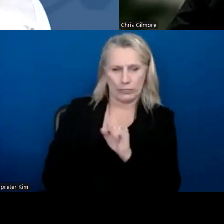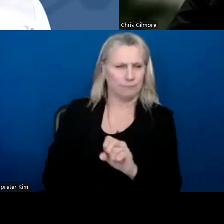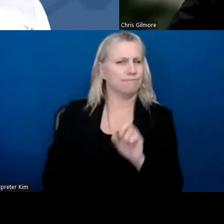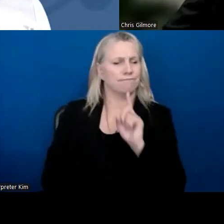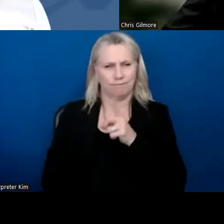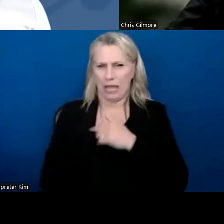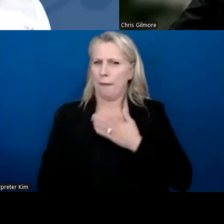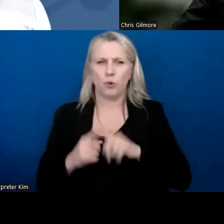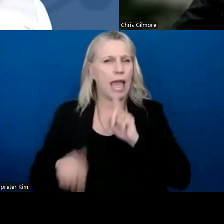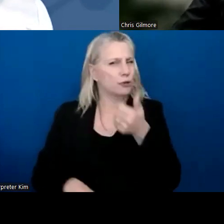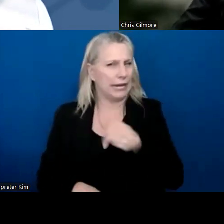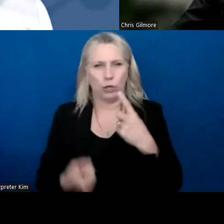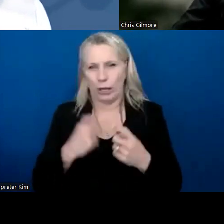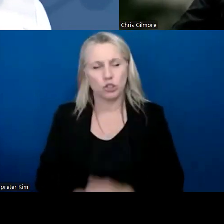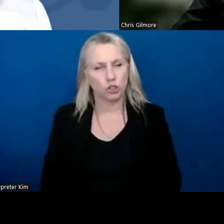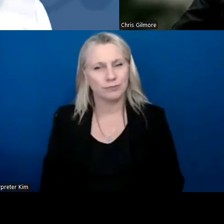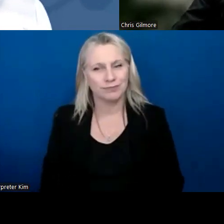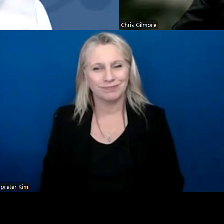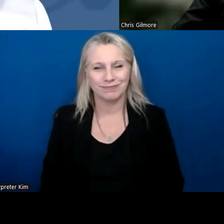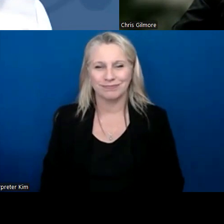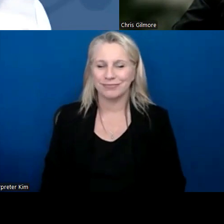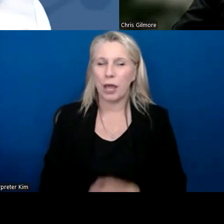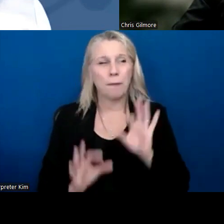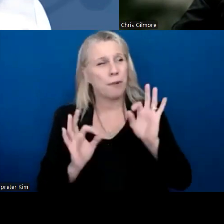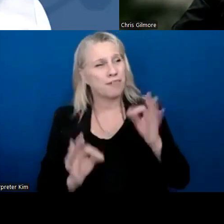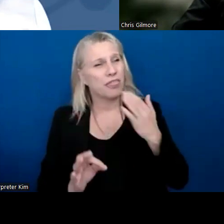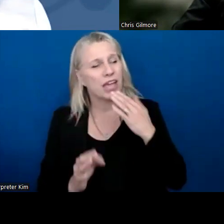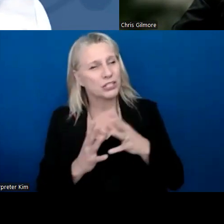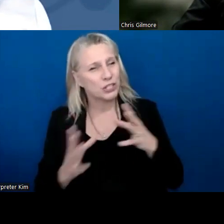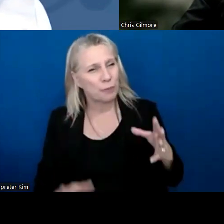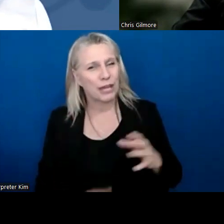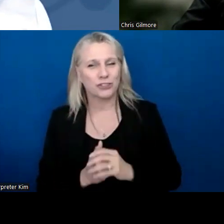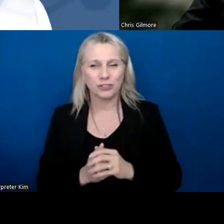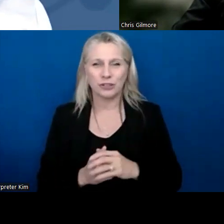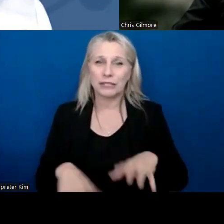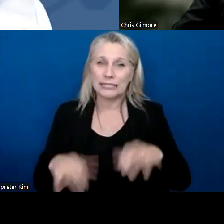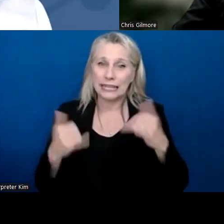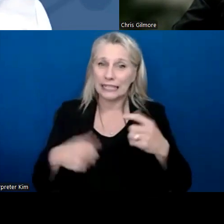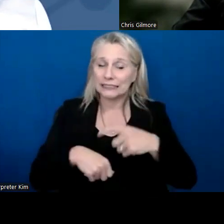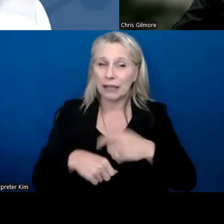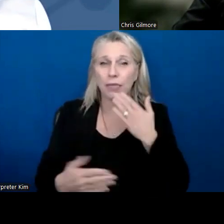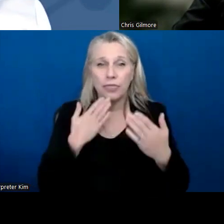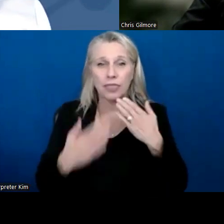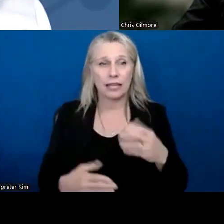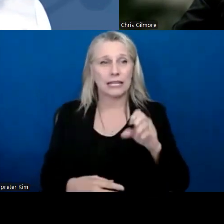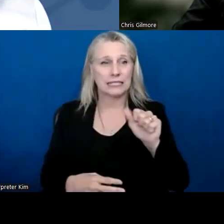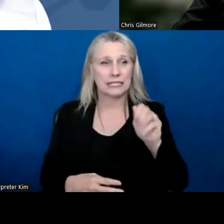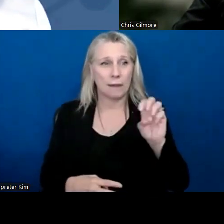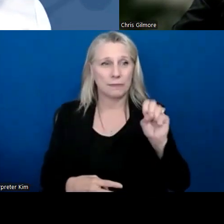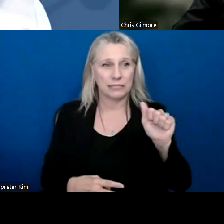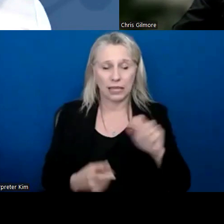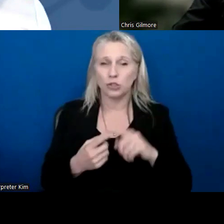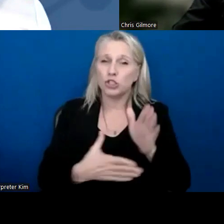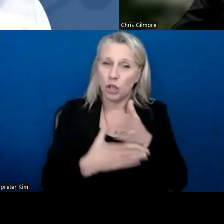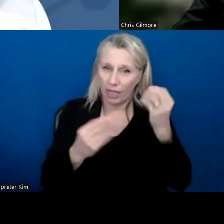to answer any questions. Perfect. Thank you so much. Uh, we'd like to take, uh, take this time to thank SAMHSA for allowing us to share